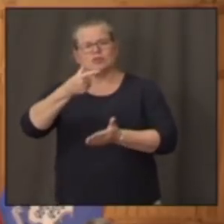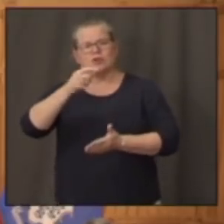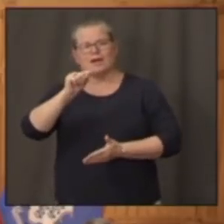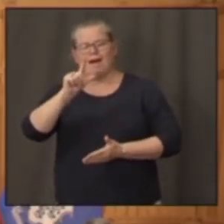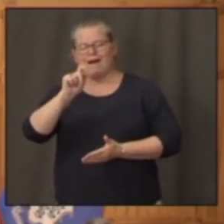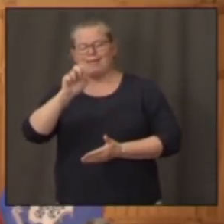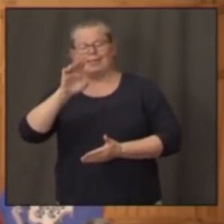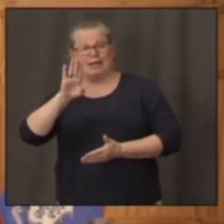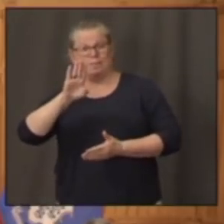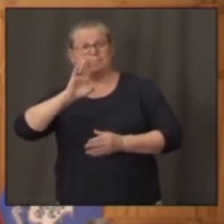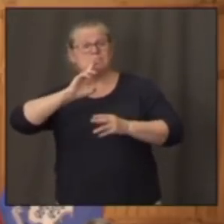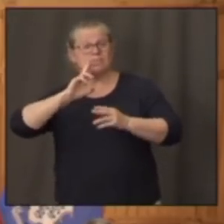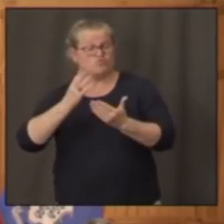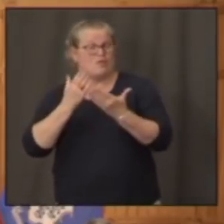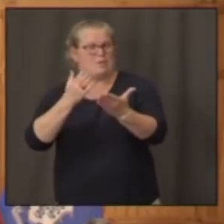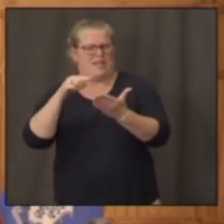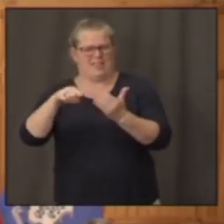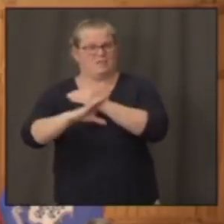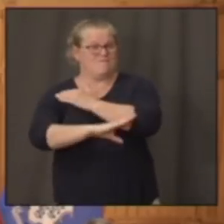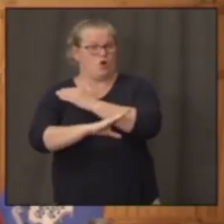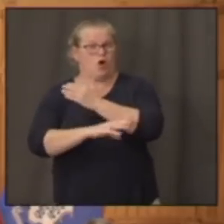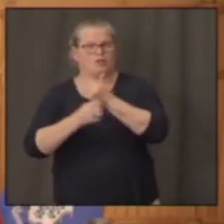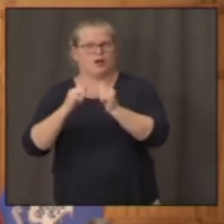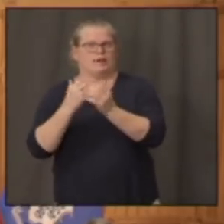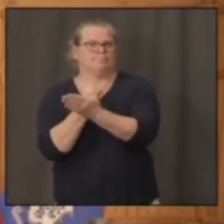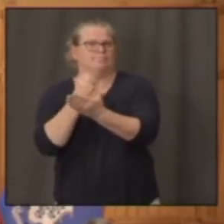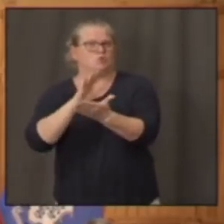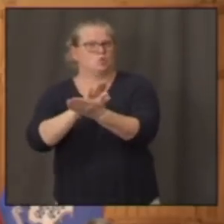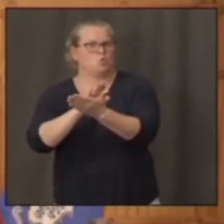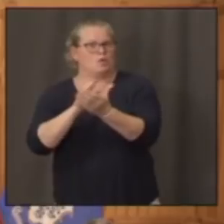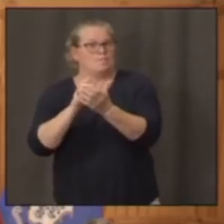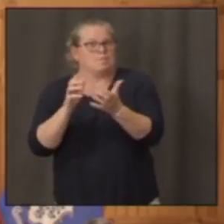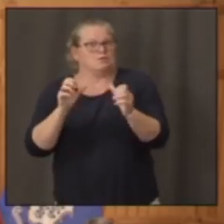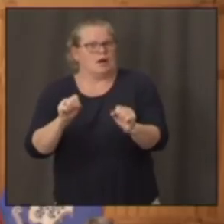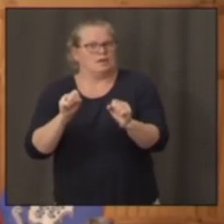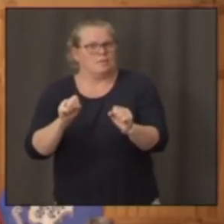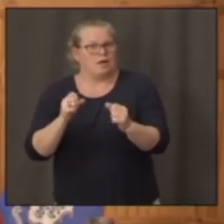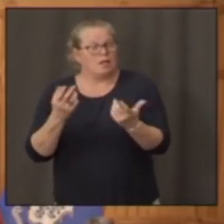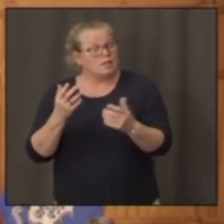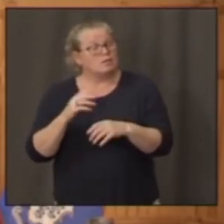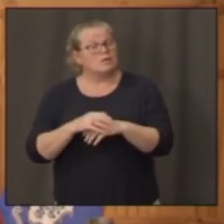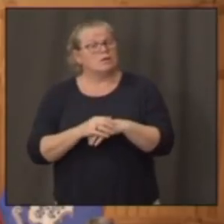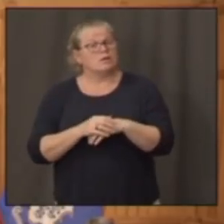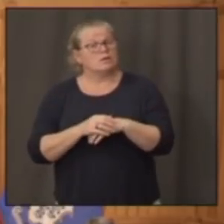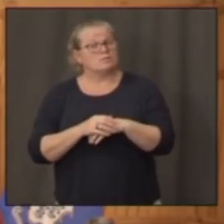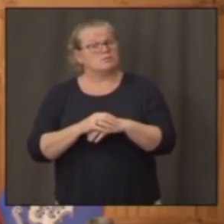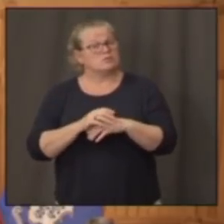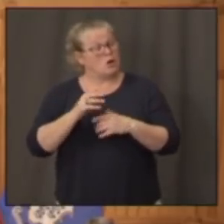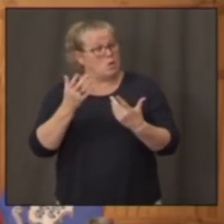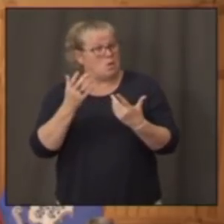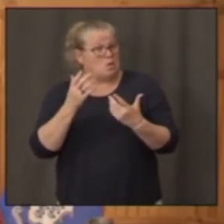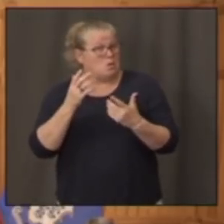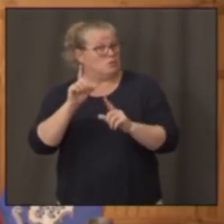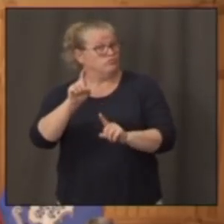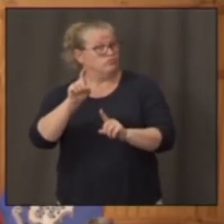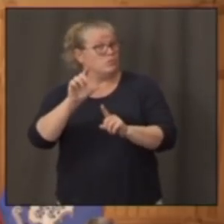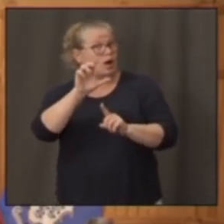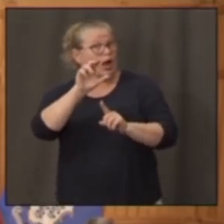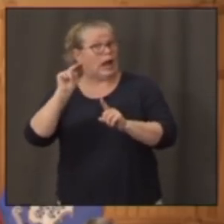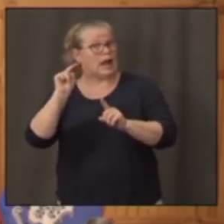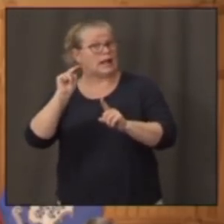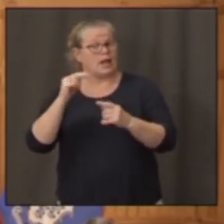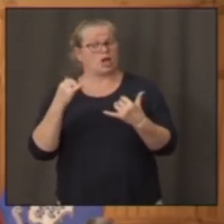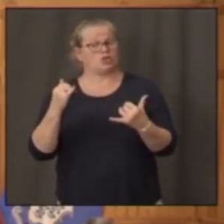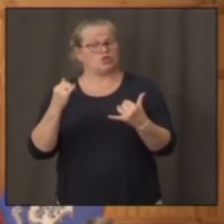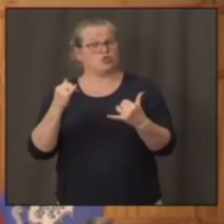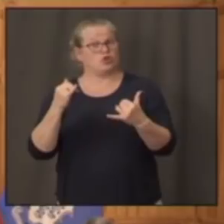schooling as possible this fall. Having said that, how long can Connecticut realistically expect to maintain its current low infection